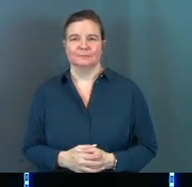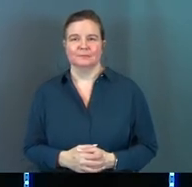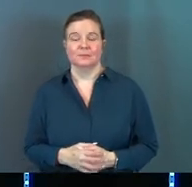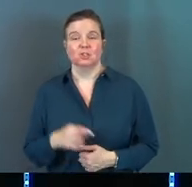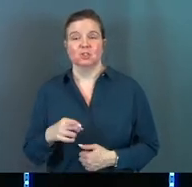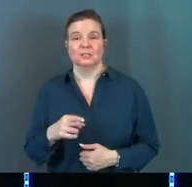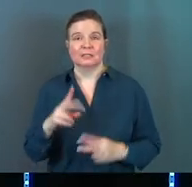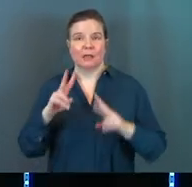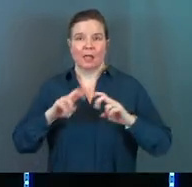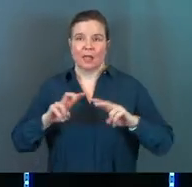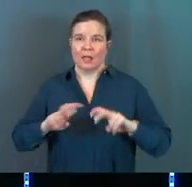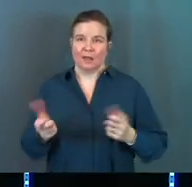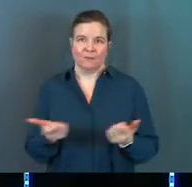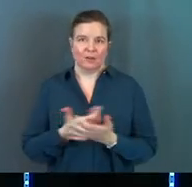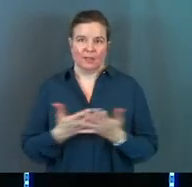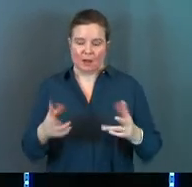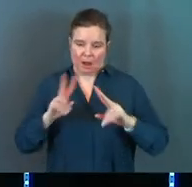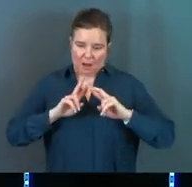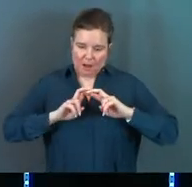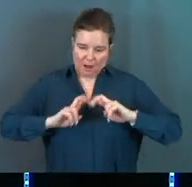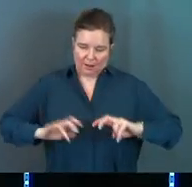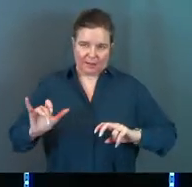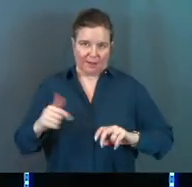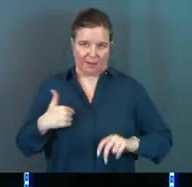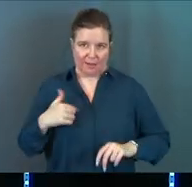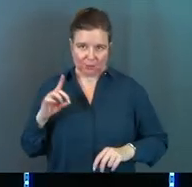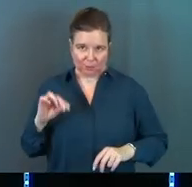And overanalyzes everything like I do.